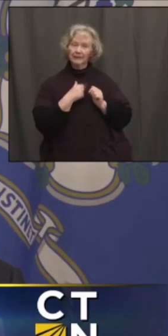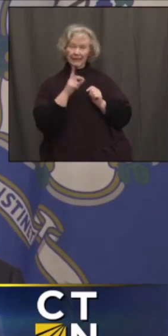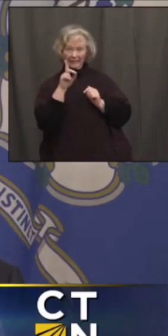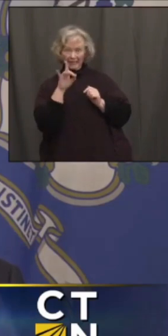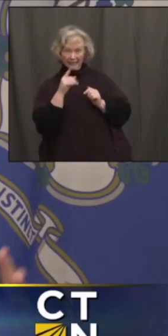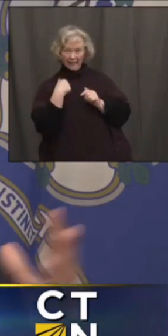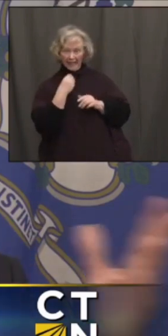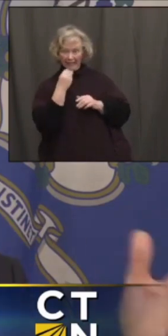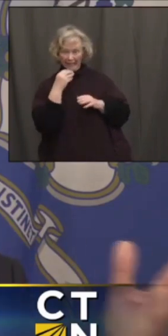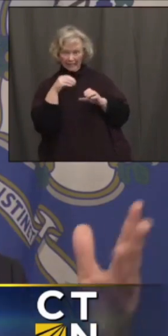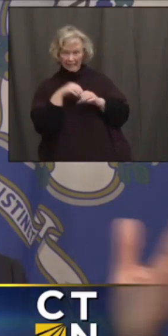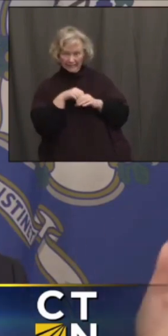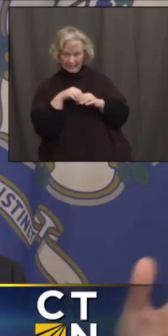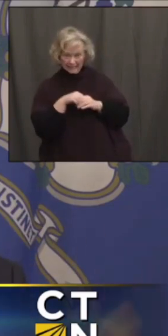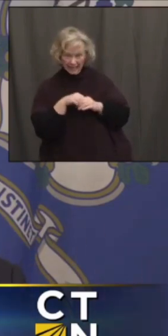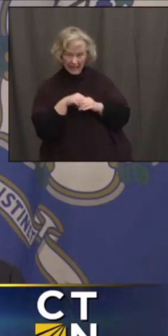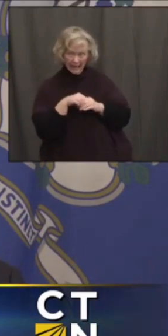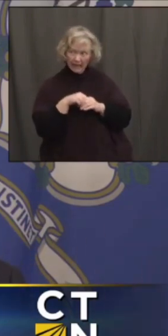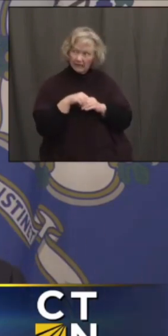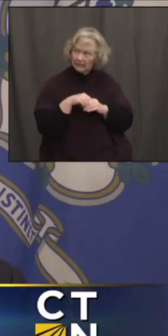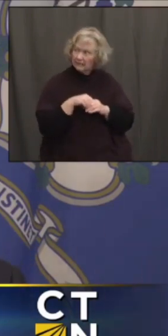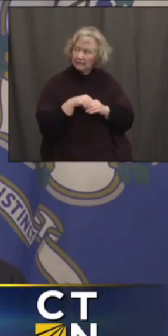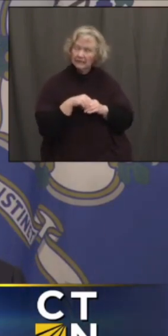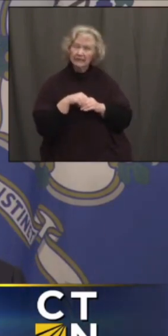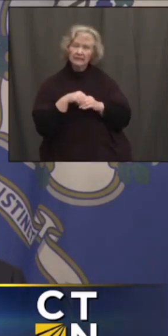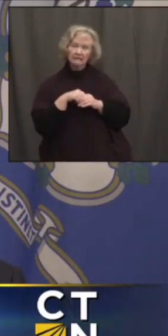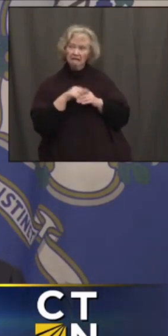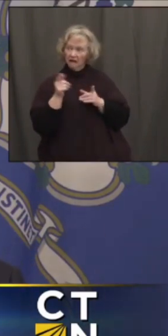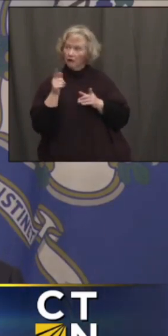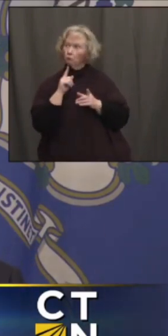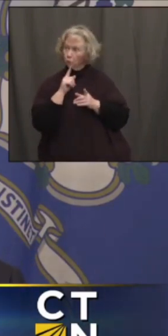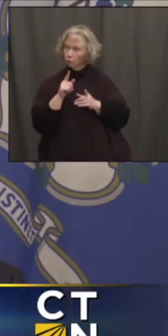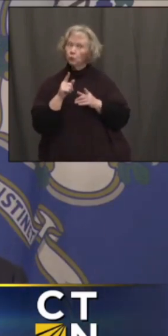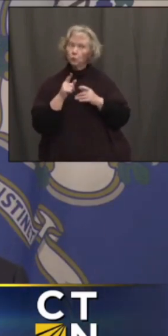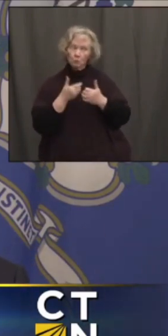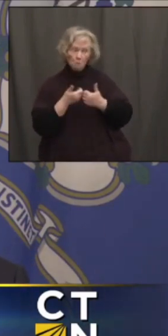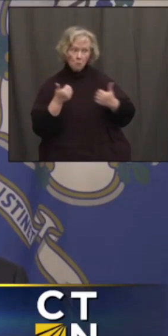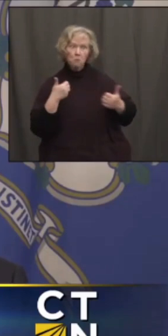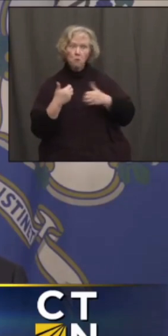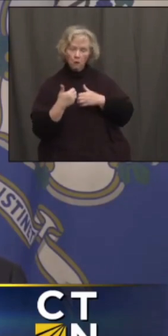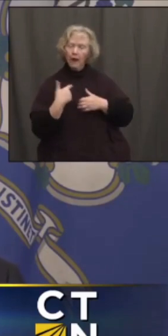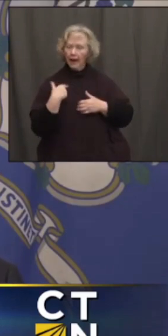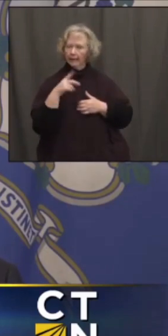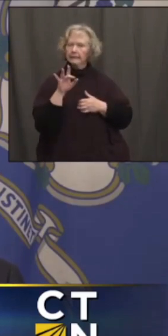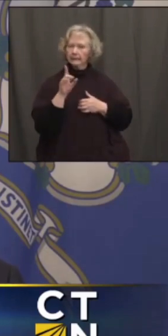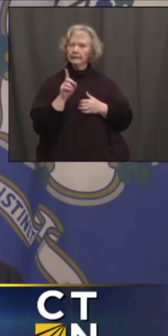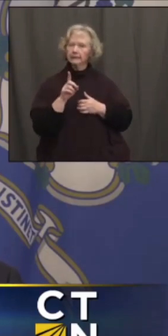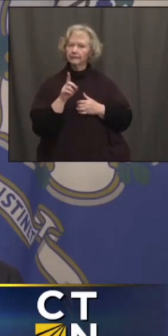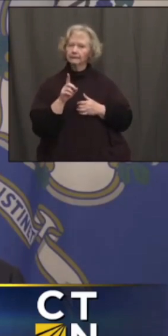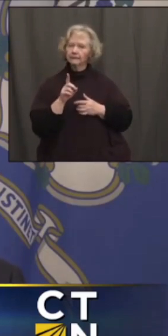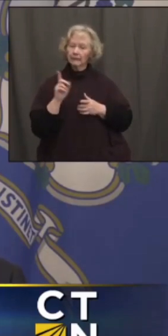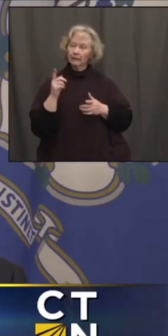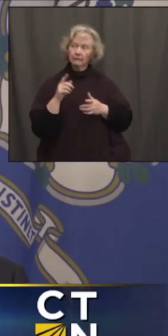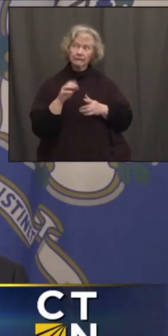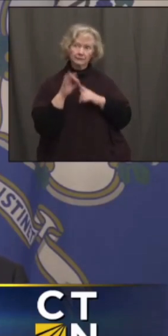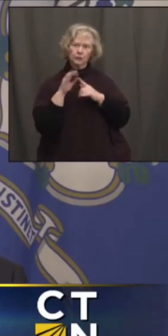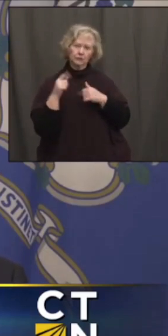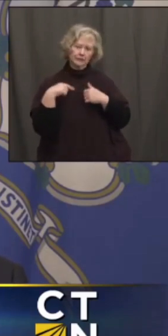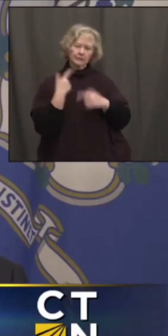inside a couple of times when I found there was really real space in there? You know, I have, especially since I've been vaccinated.